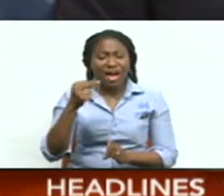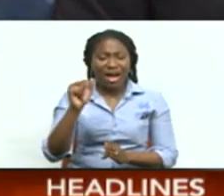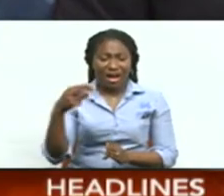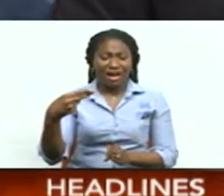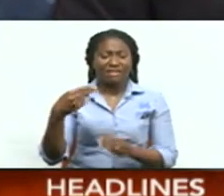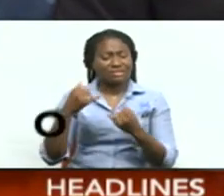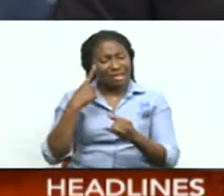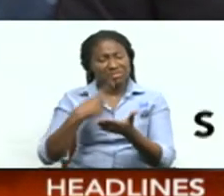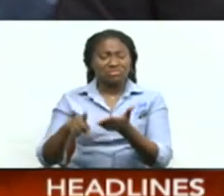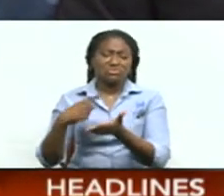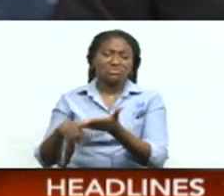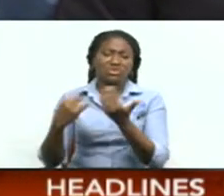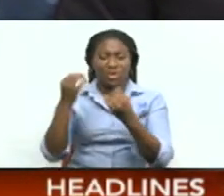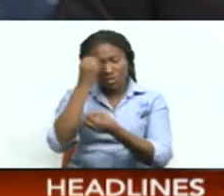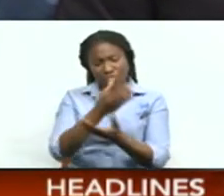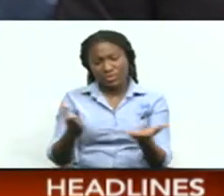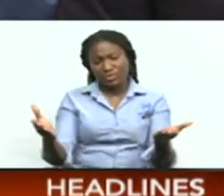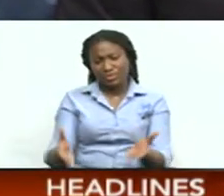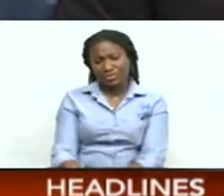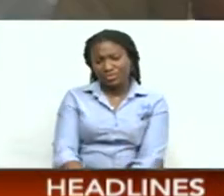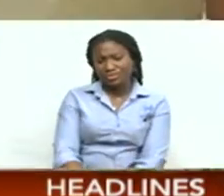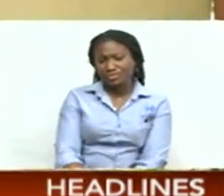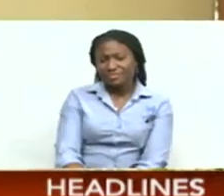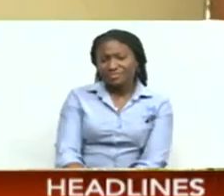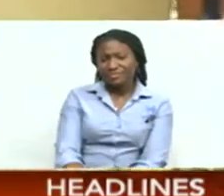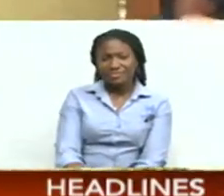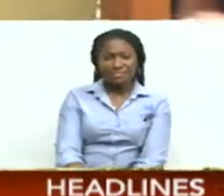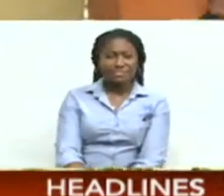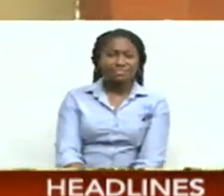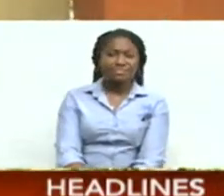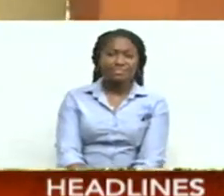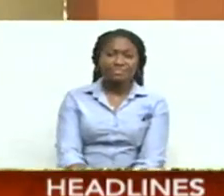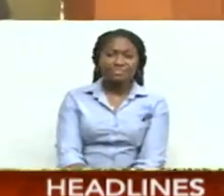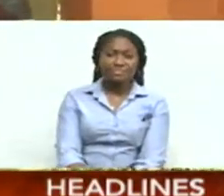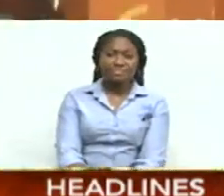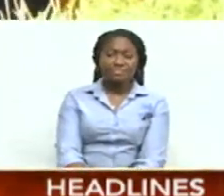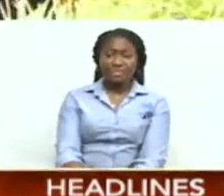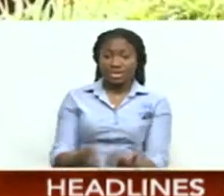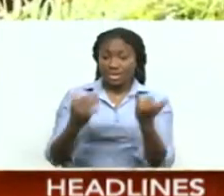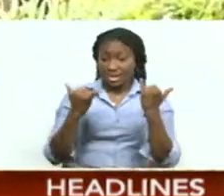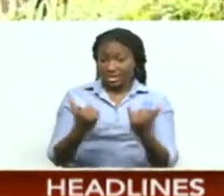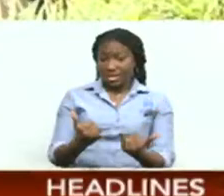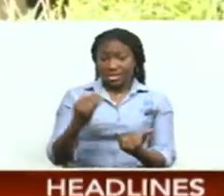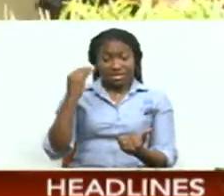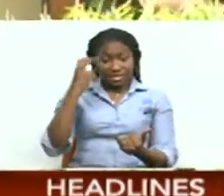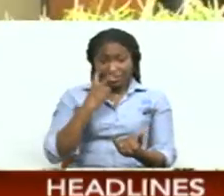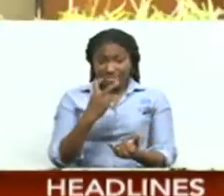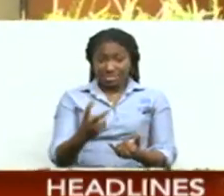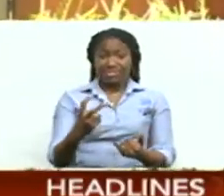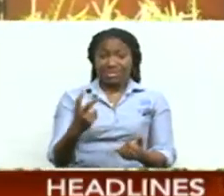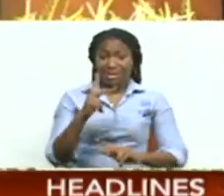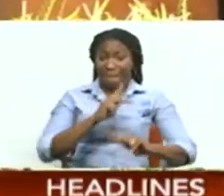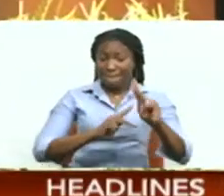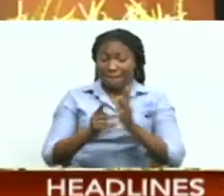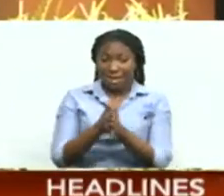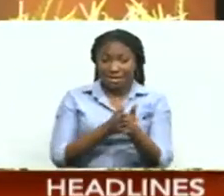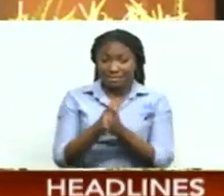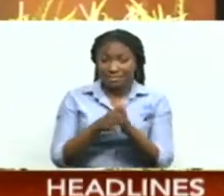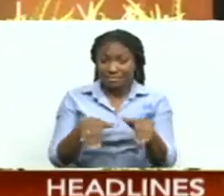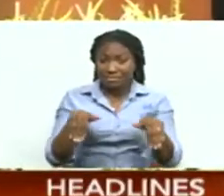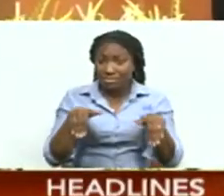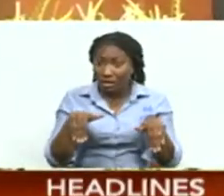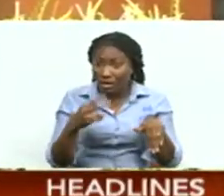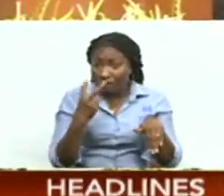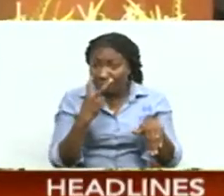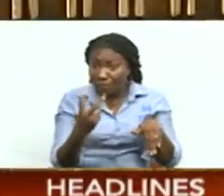is still pending. Jenson Levent has this story. As the country sits on the edge of their proverbial seats awaiting the outcome of the